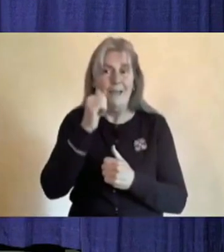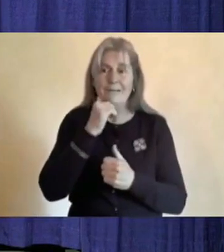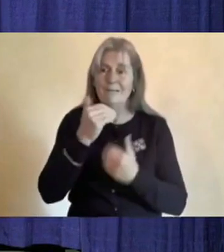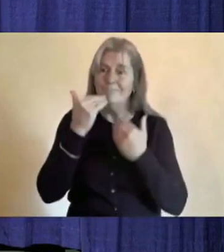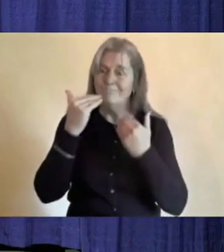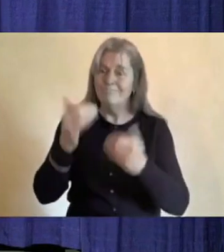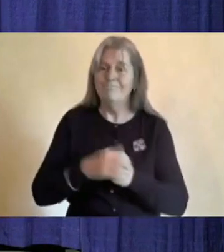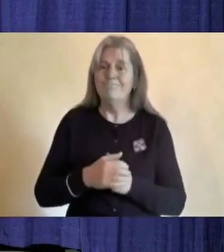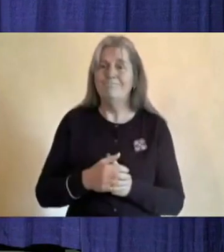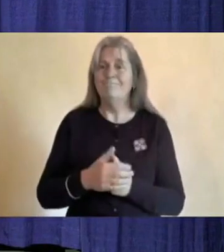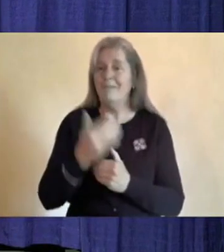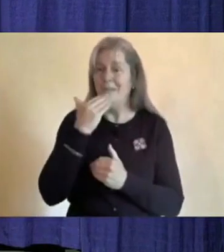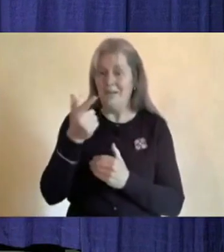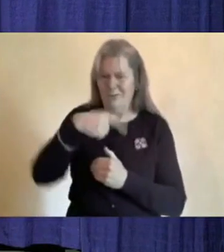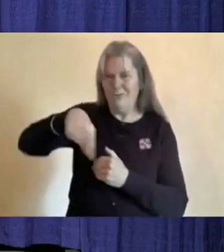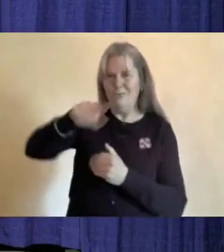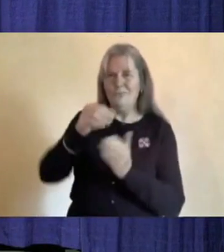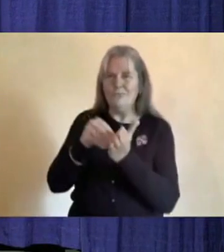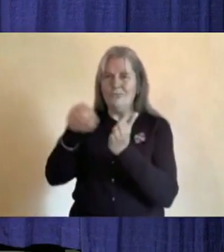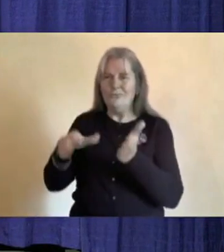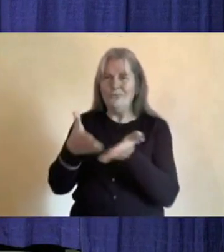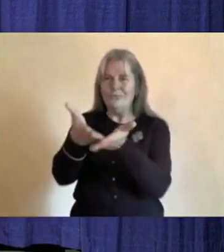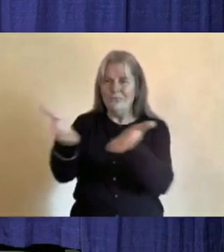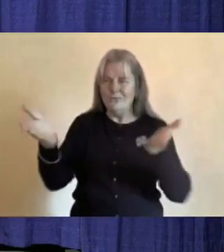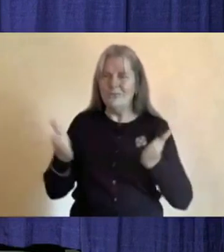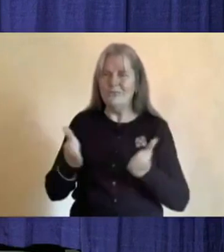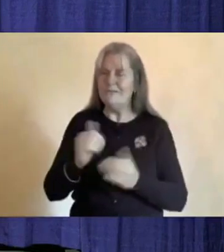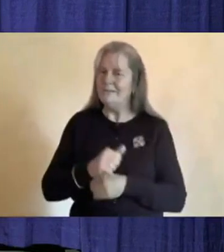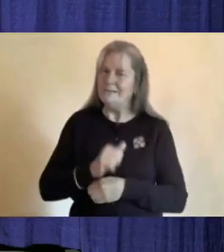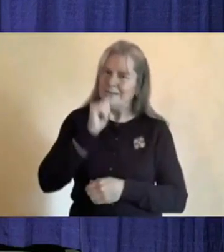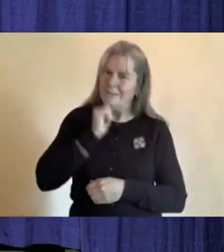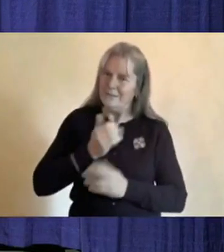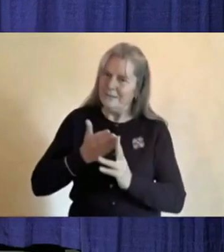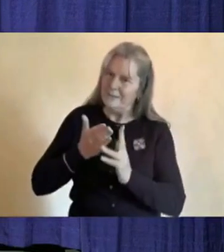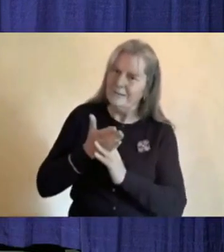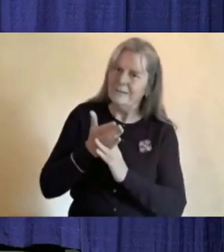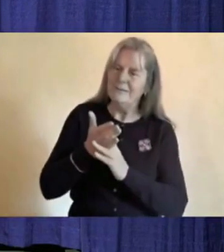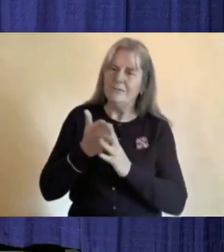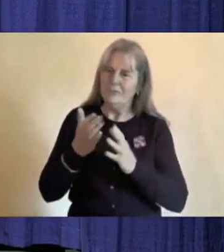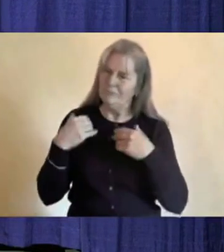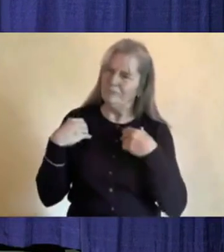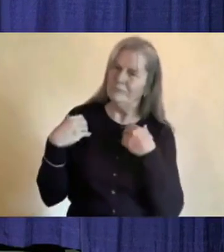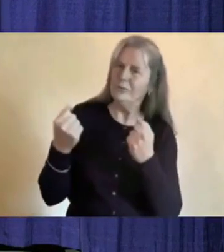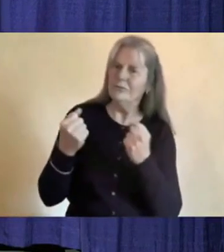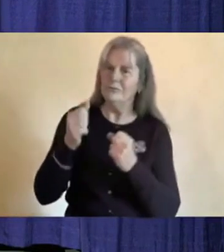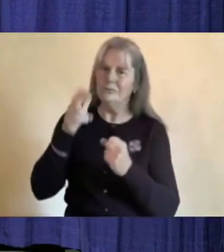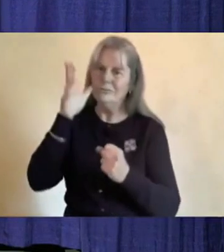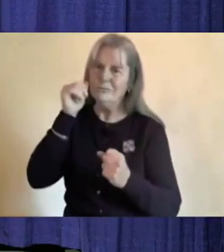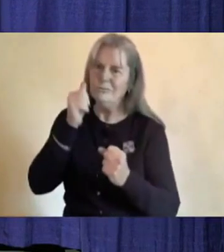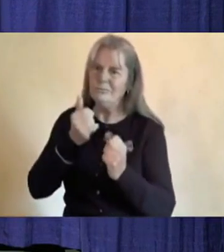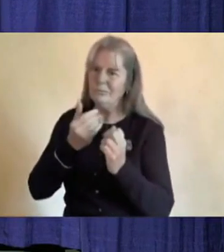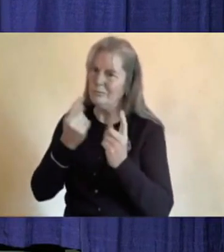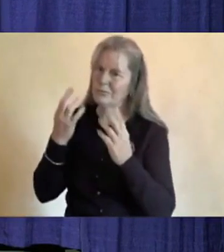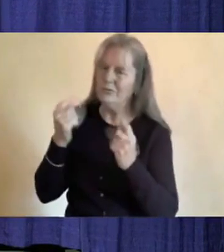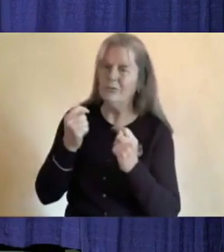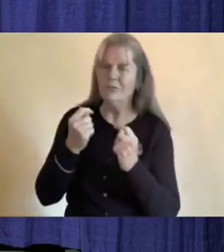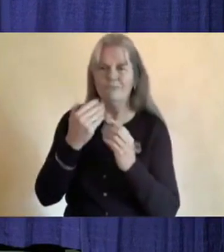to our students for their resilience and courage and determination. They are really leading the way.